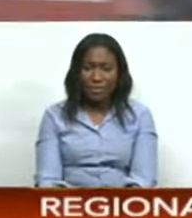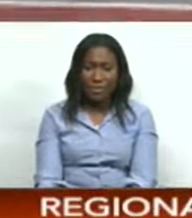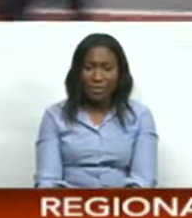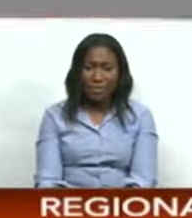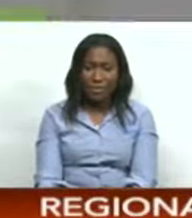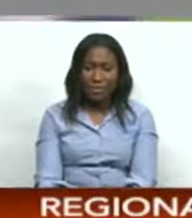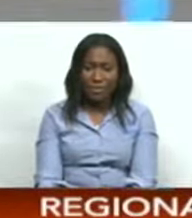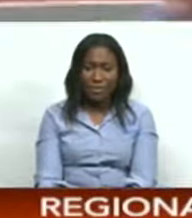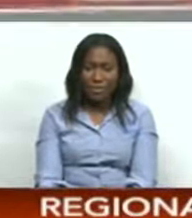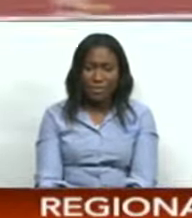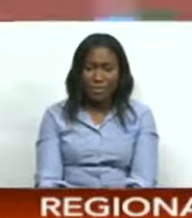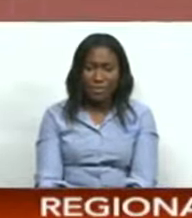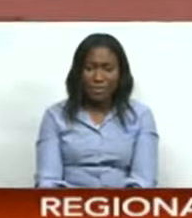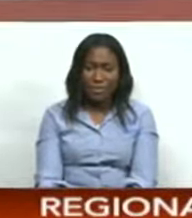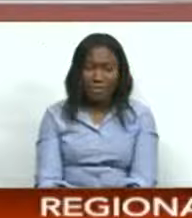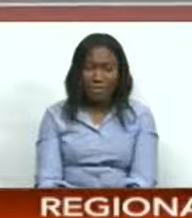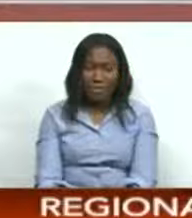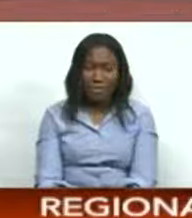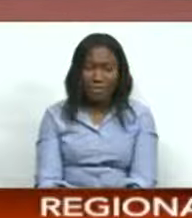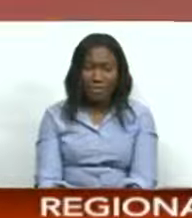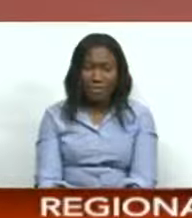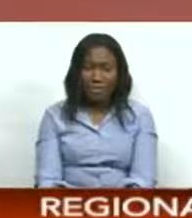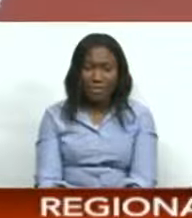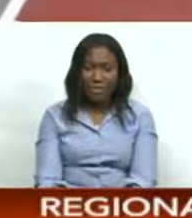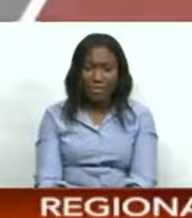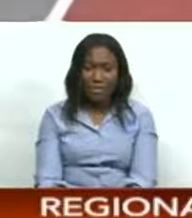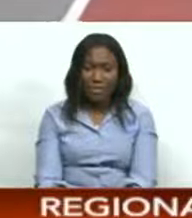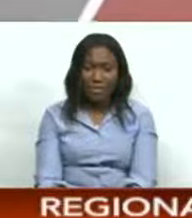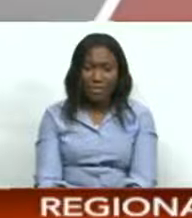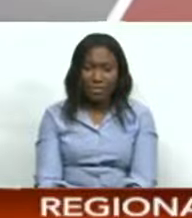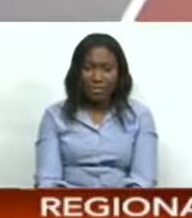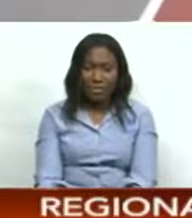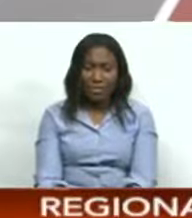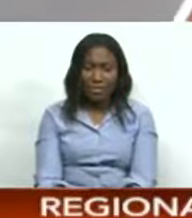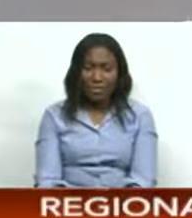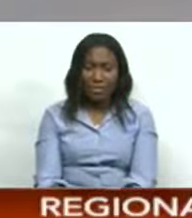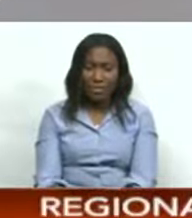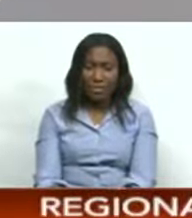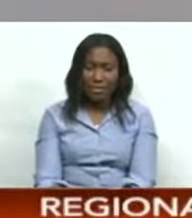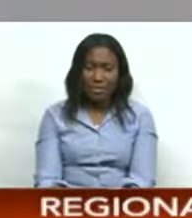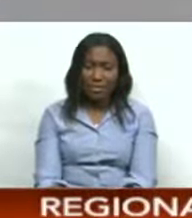Has to pay close attention. Top three going through, remember.